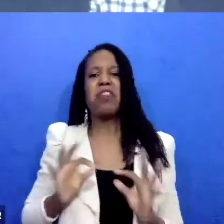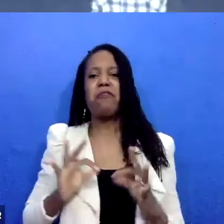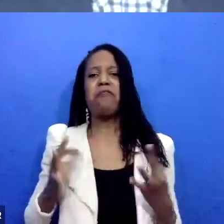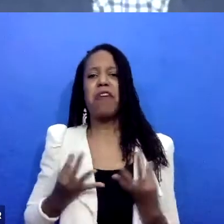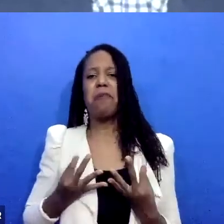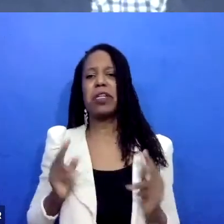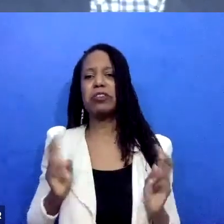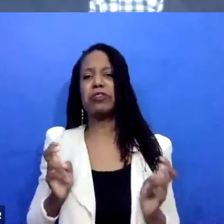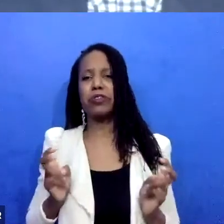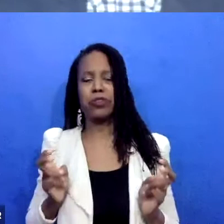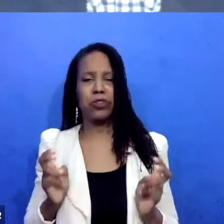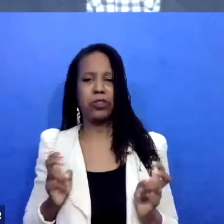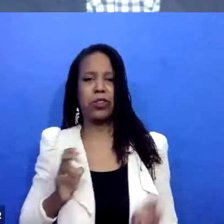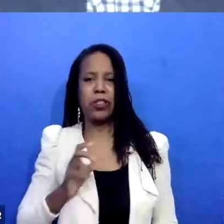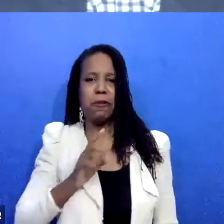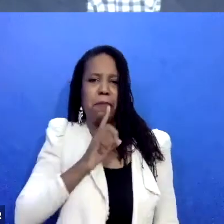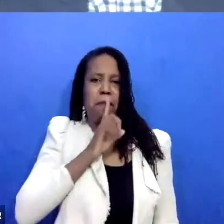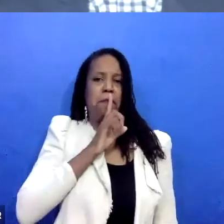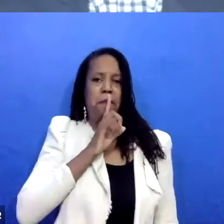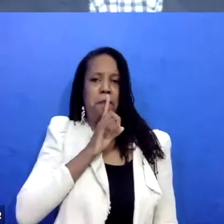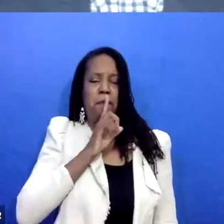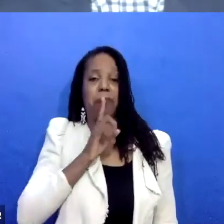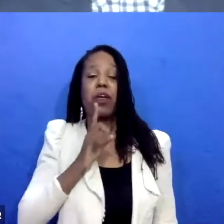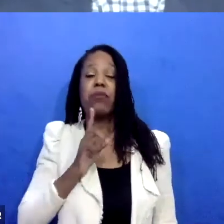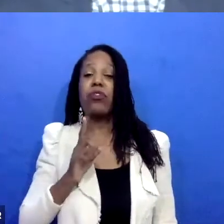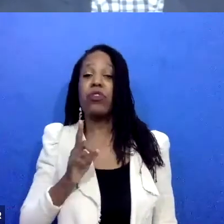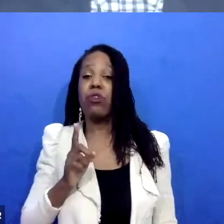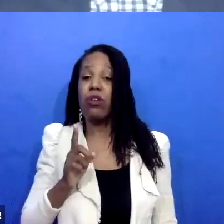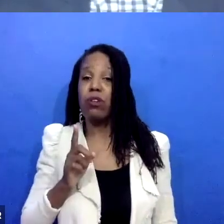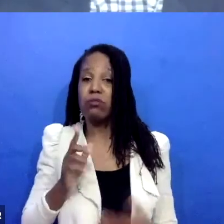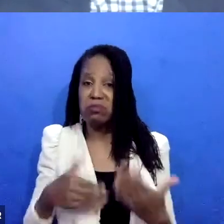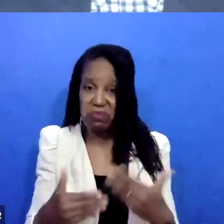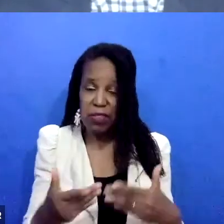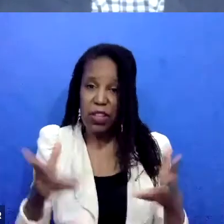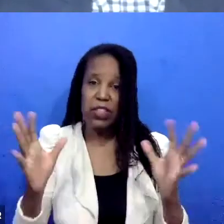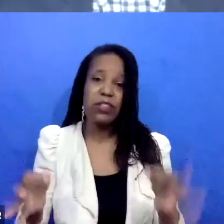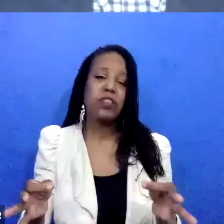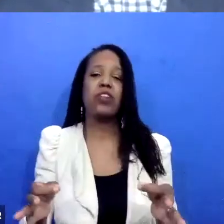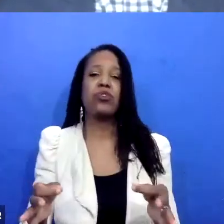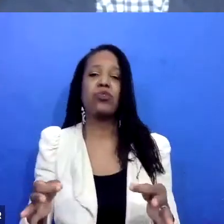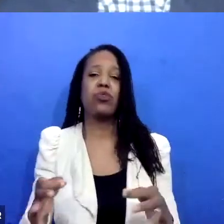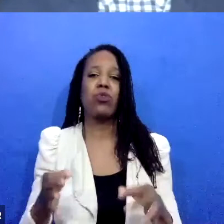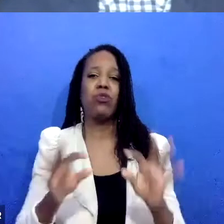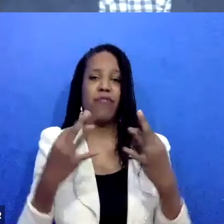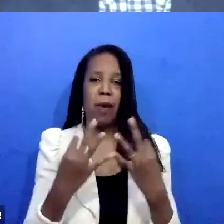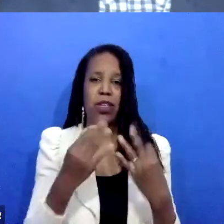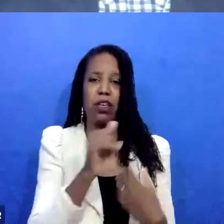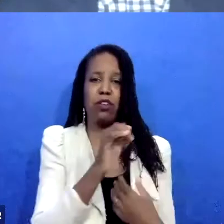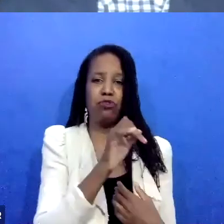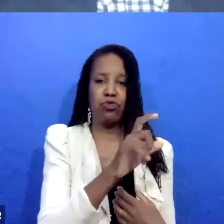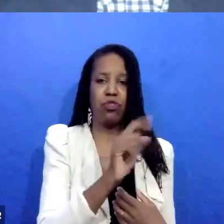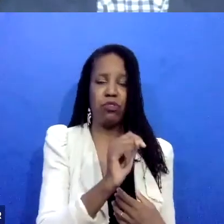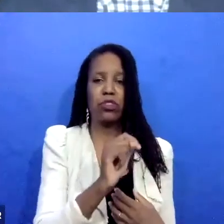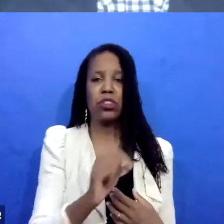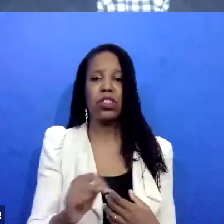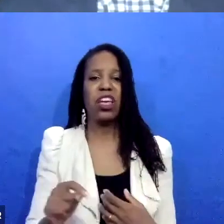a regular old assault, just like any other result that deserves the same level of accountability, right? And so, but what,